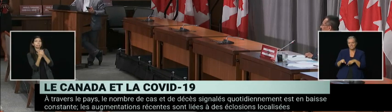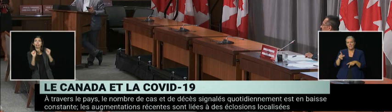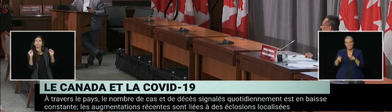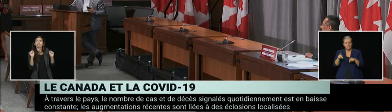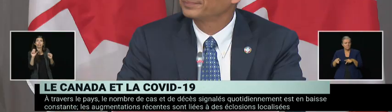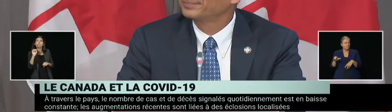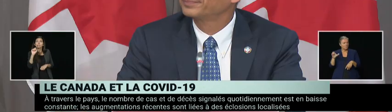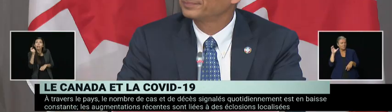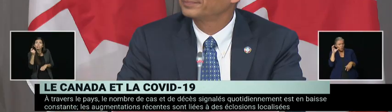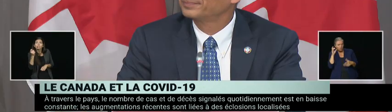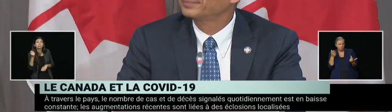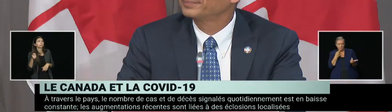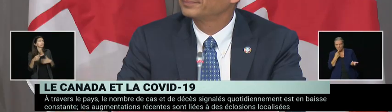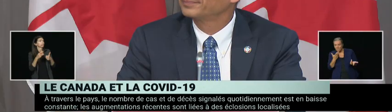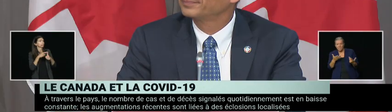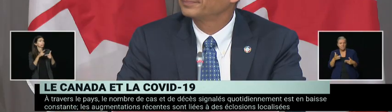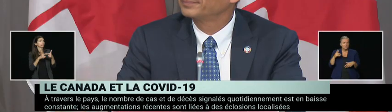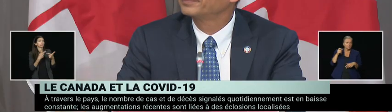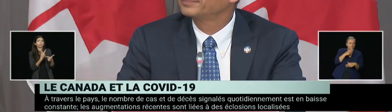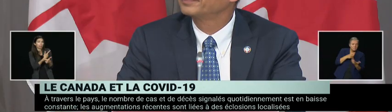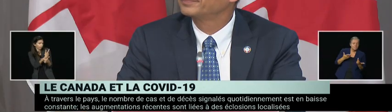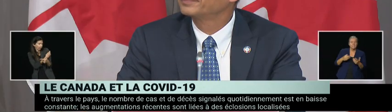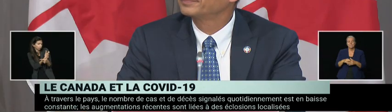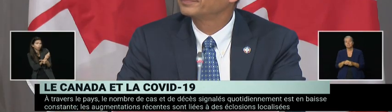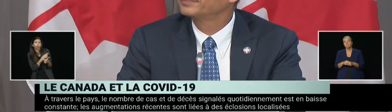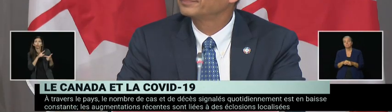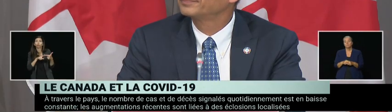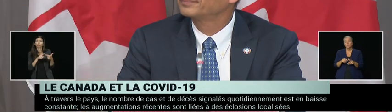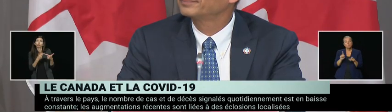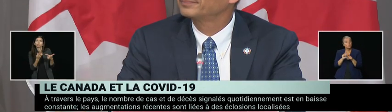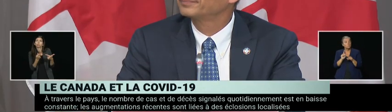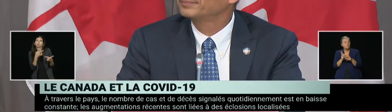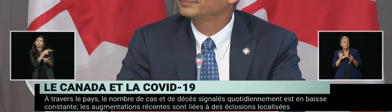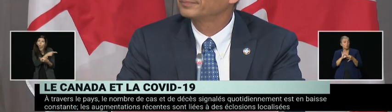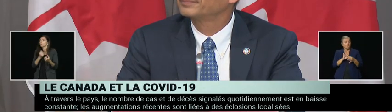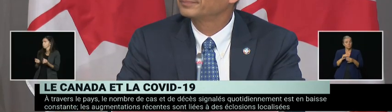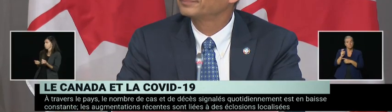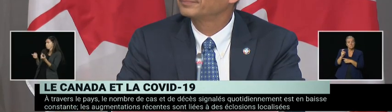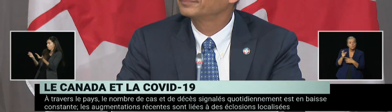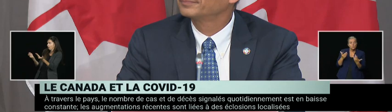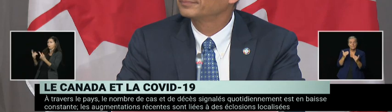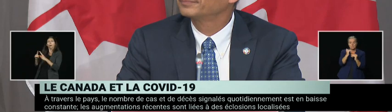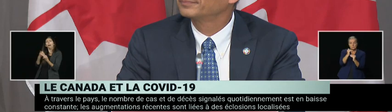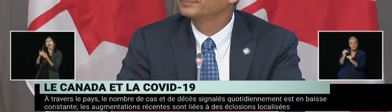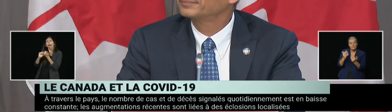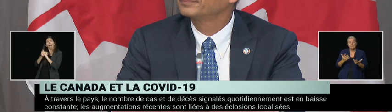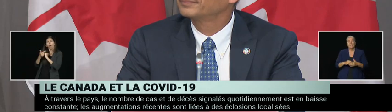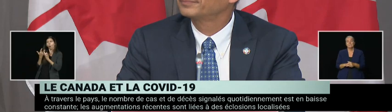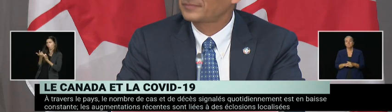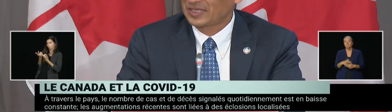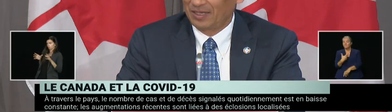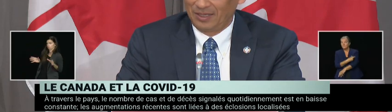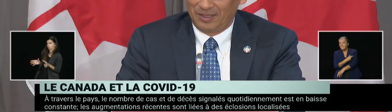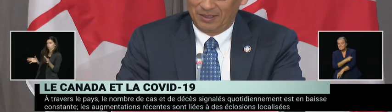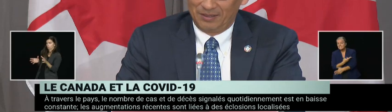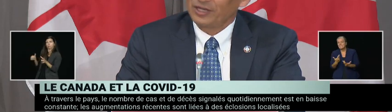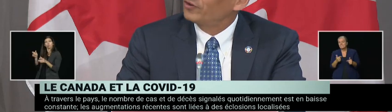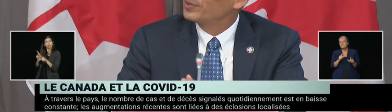to what extent at the federal level you're considering any kind of campaign to try and encourage this and what that might look like given your prior experience.